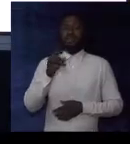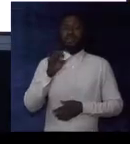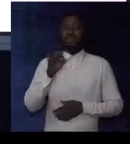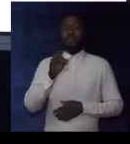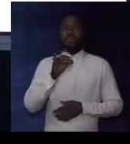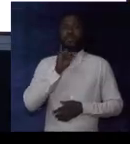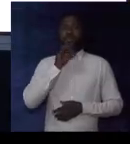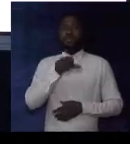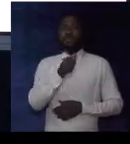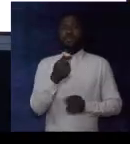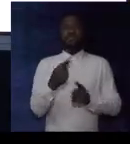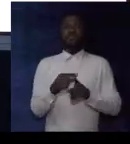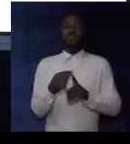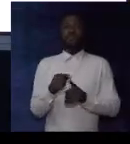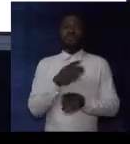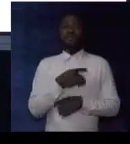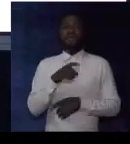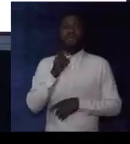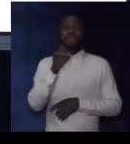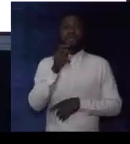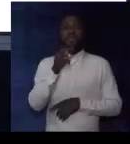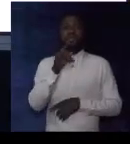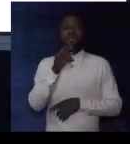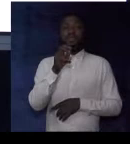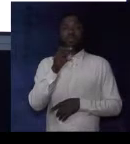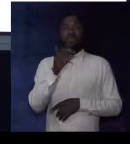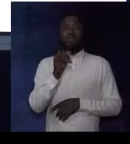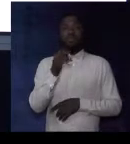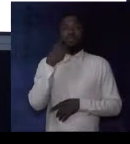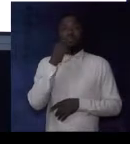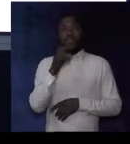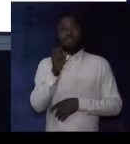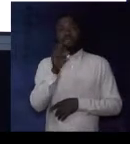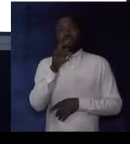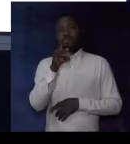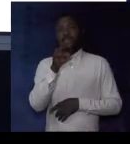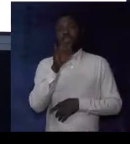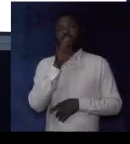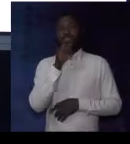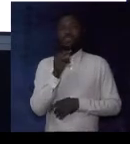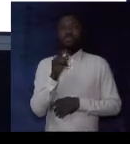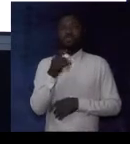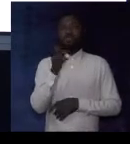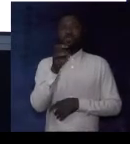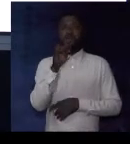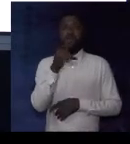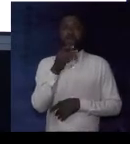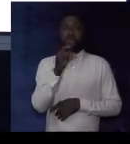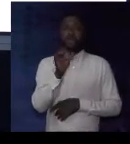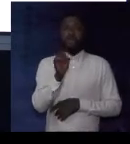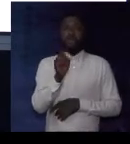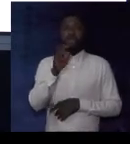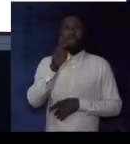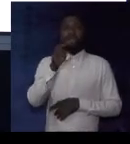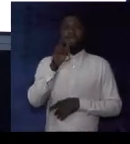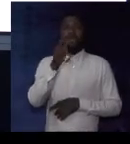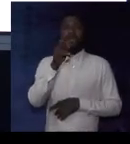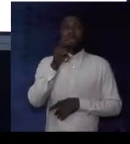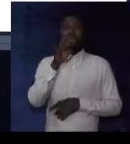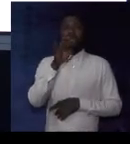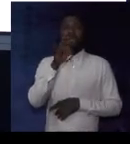splendid, is another word. And the synonym for splendid is gorgeous, magnificent.